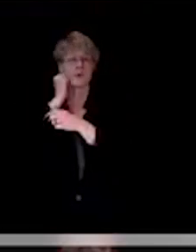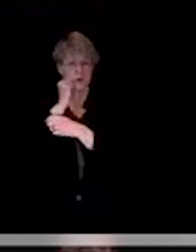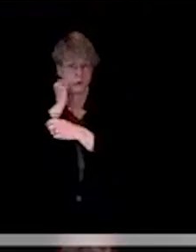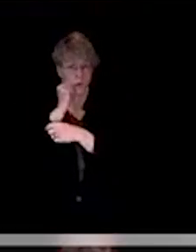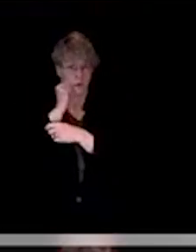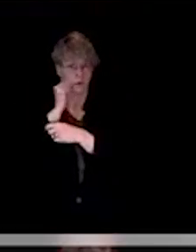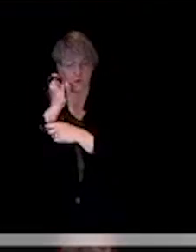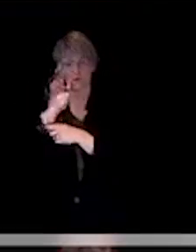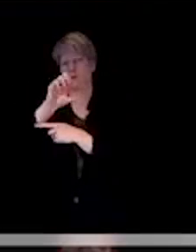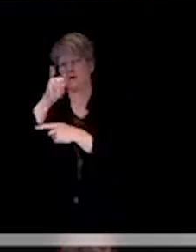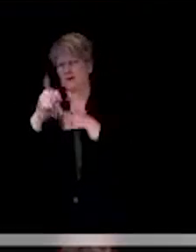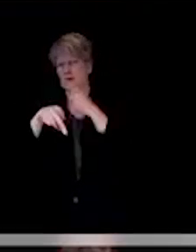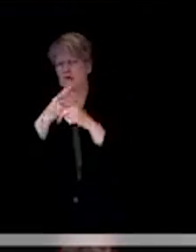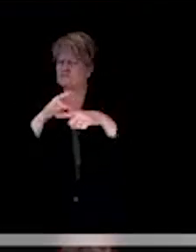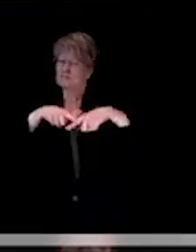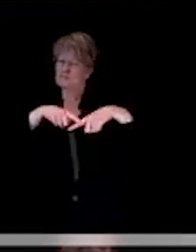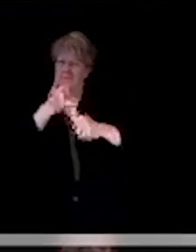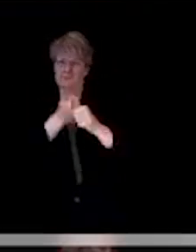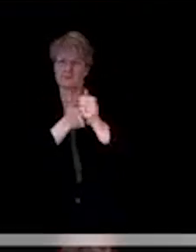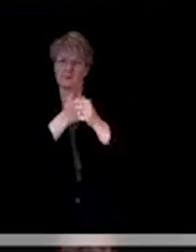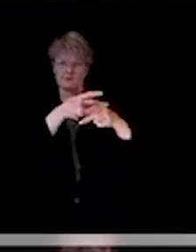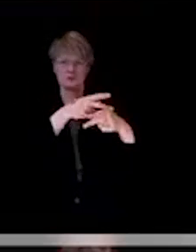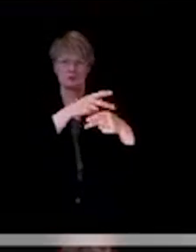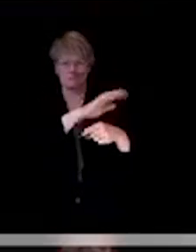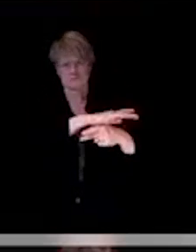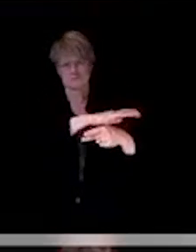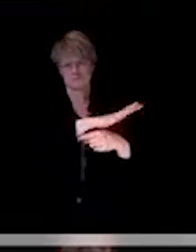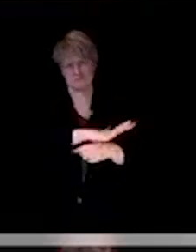And we're also putting together some updated